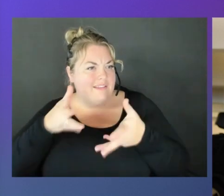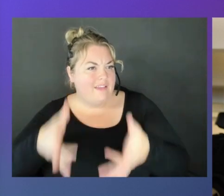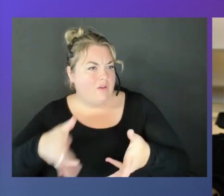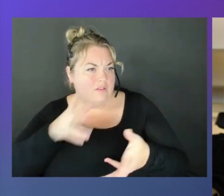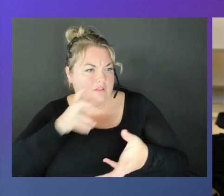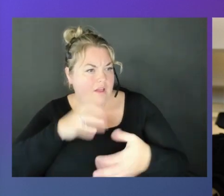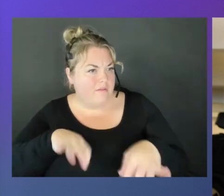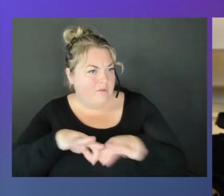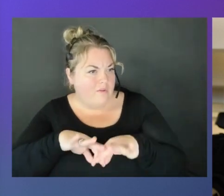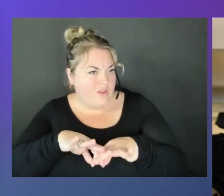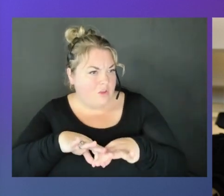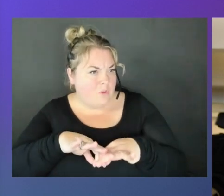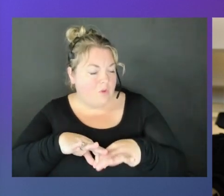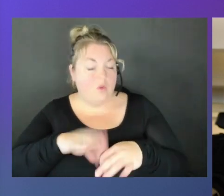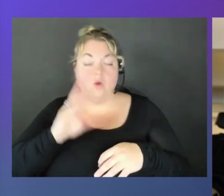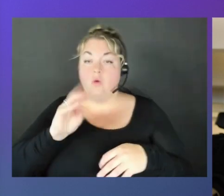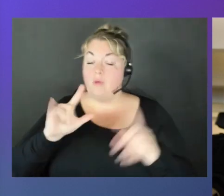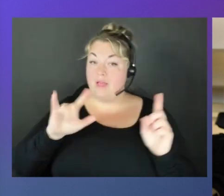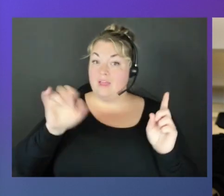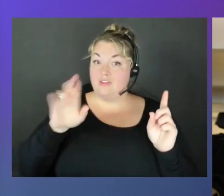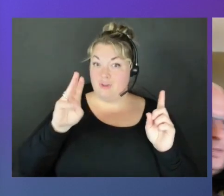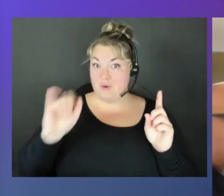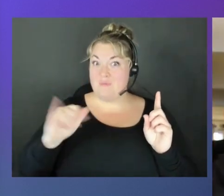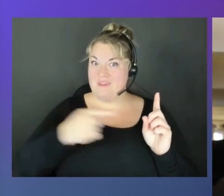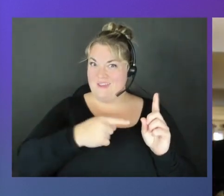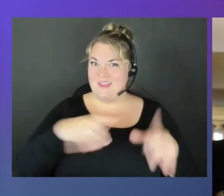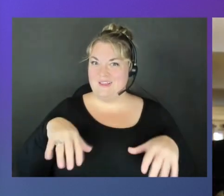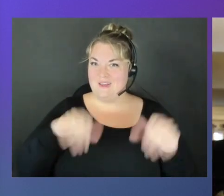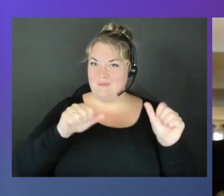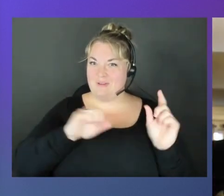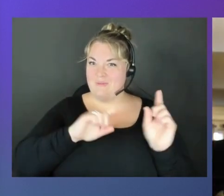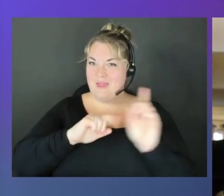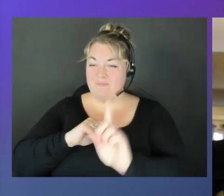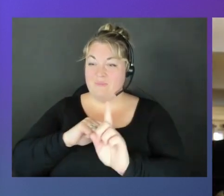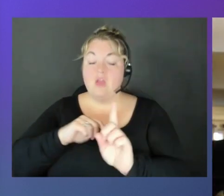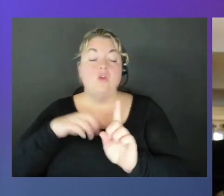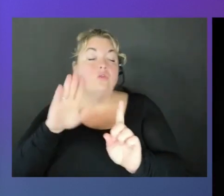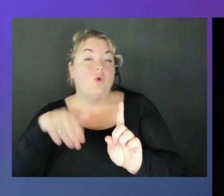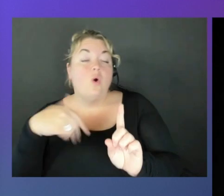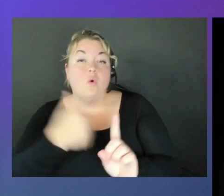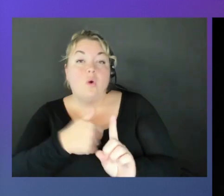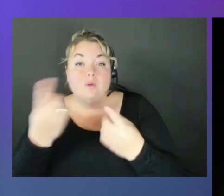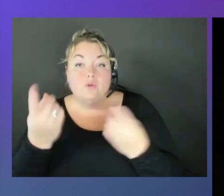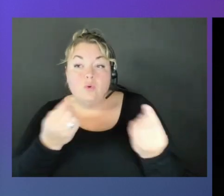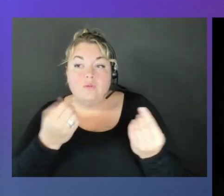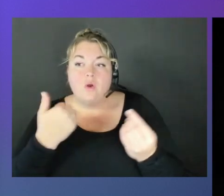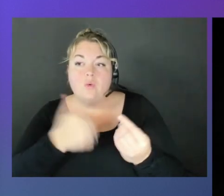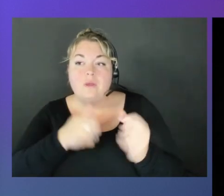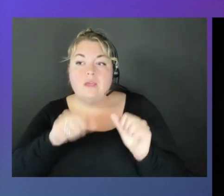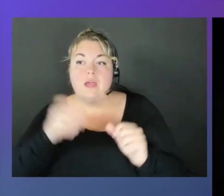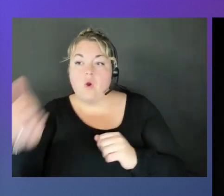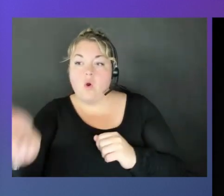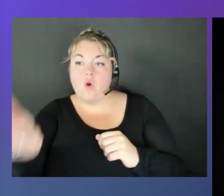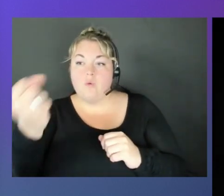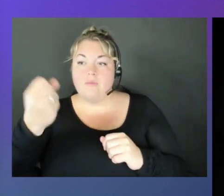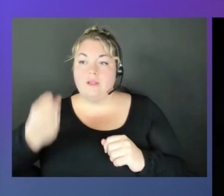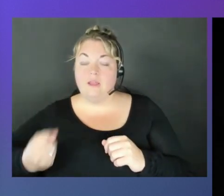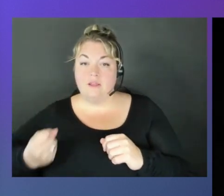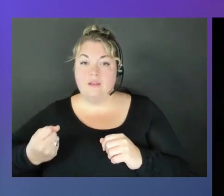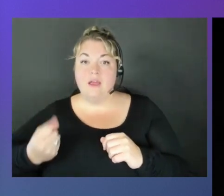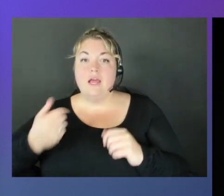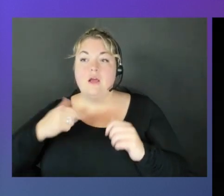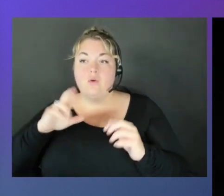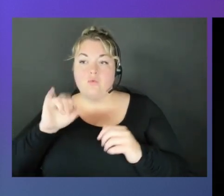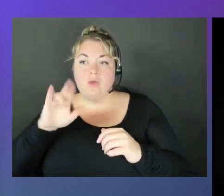I think that's what Jeremy will come into play. I have to do it. So what we can do is we can open the rack mount, and I can basically